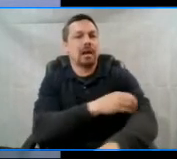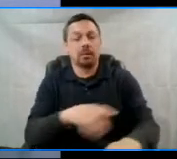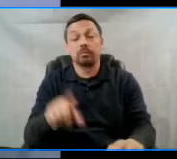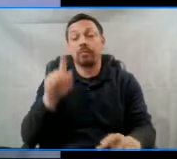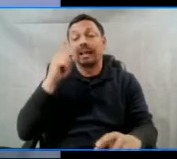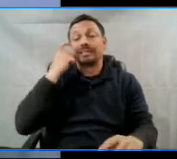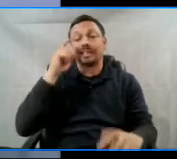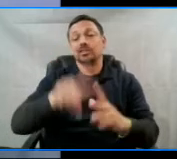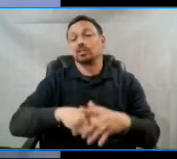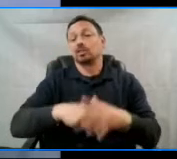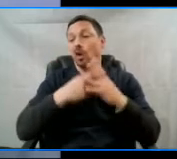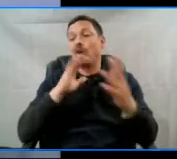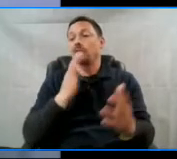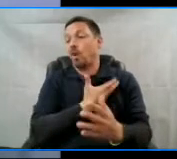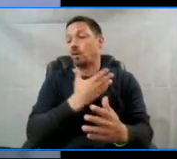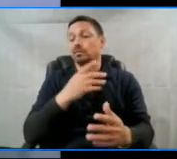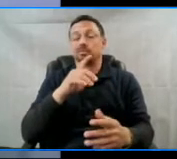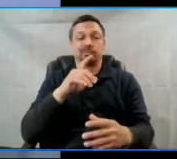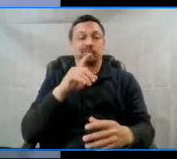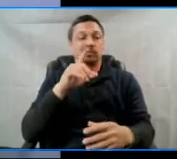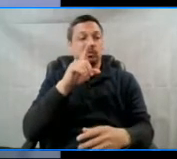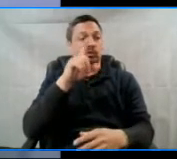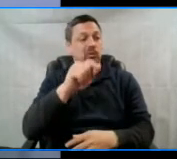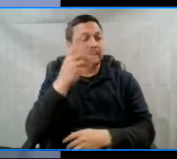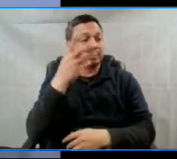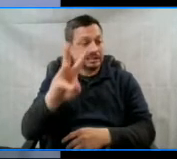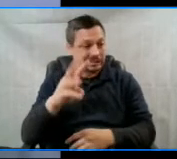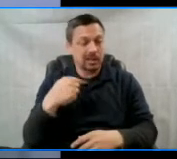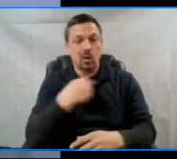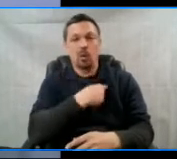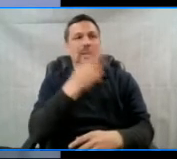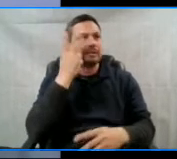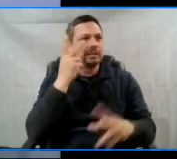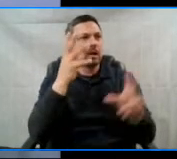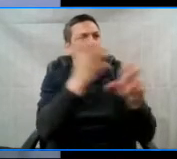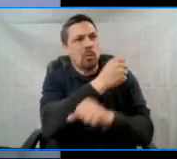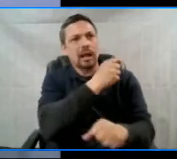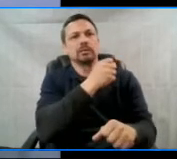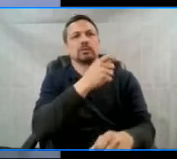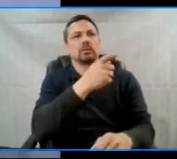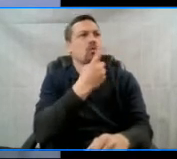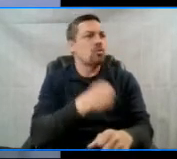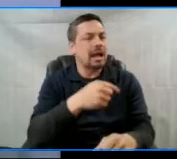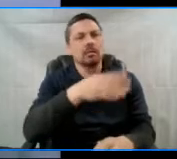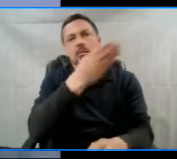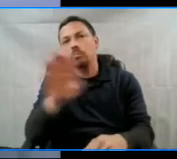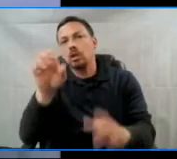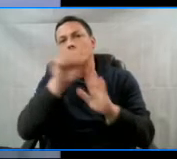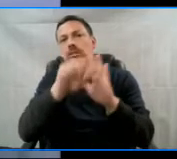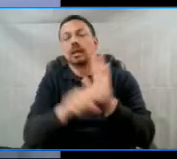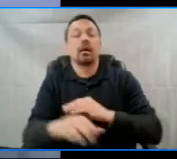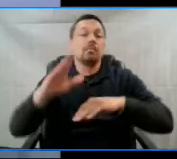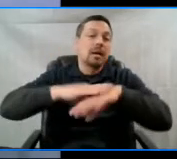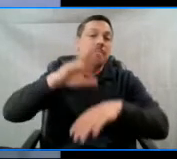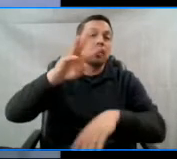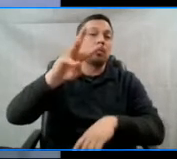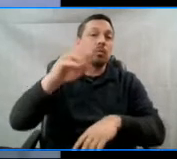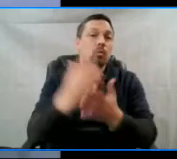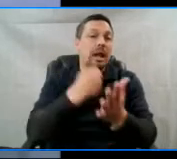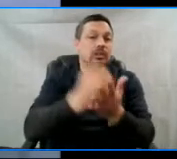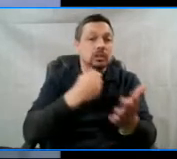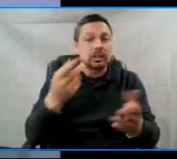efforts in 2016, we've seen wins passing in red and blue states, like minimum wage increases, Medicaid expansion,